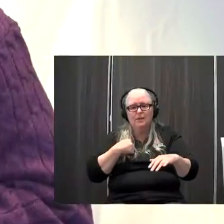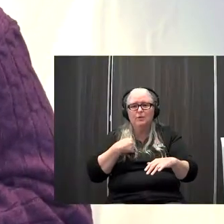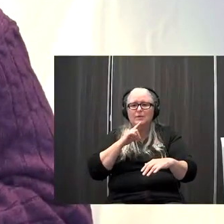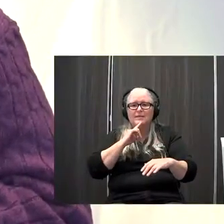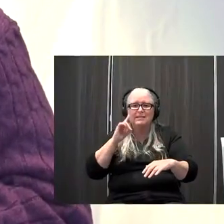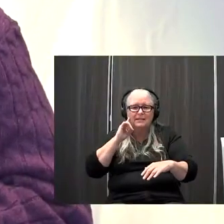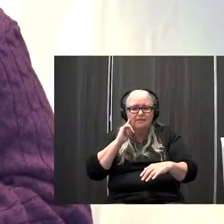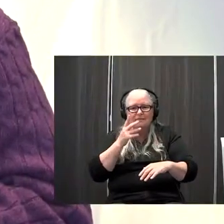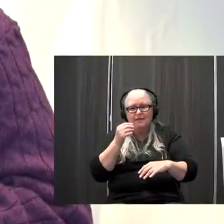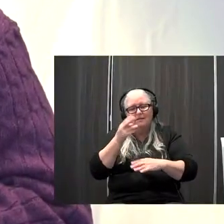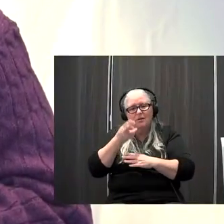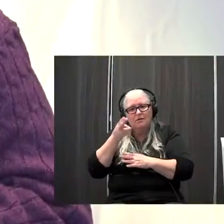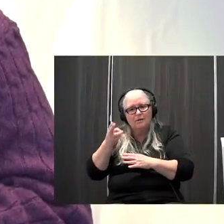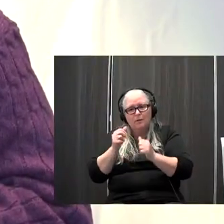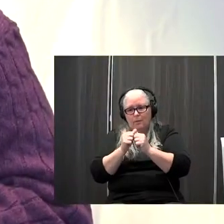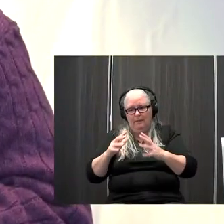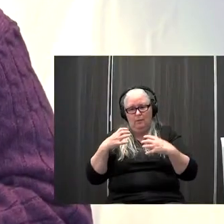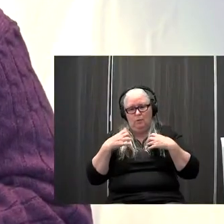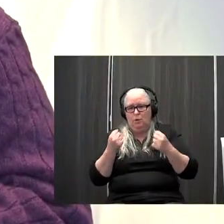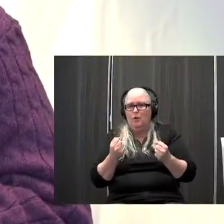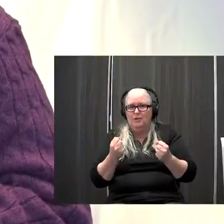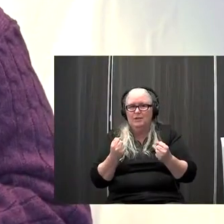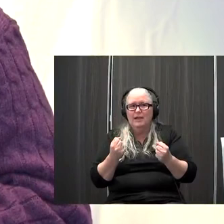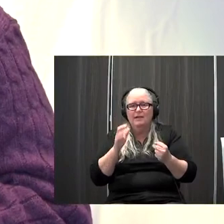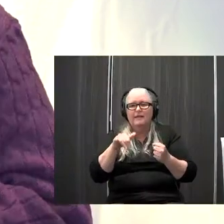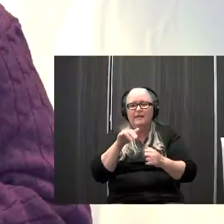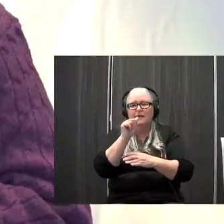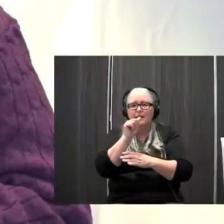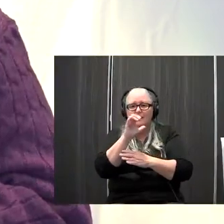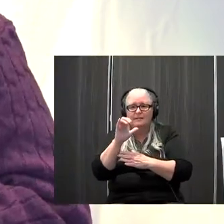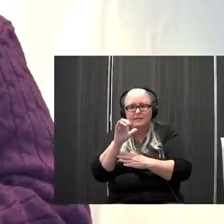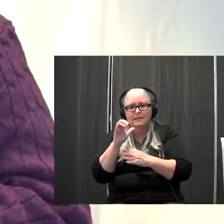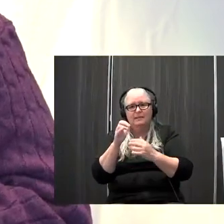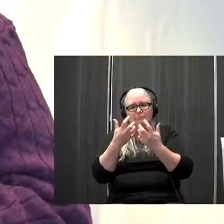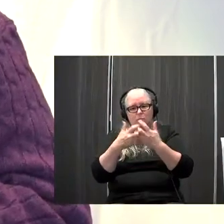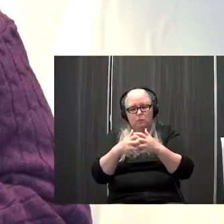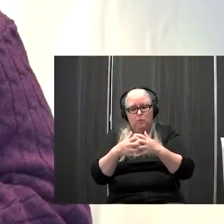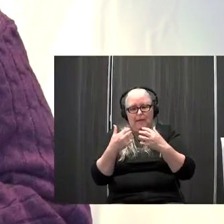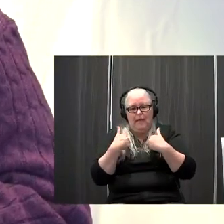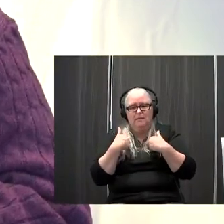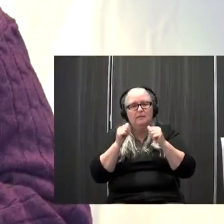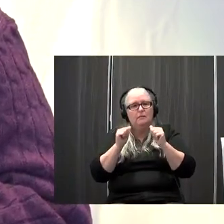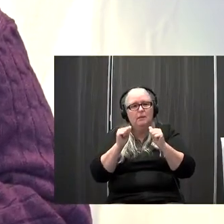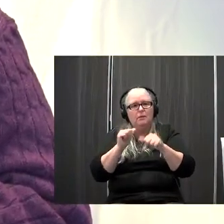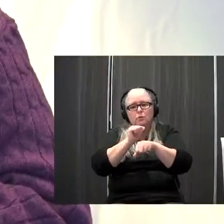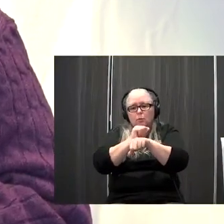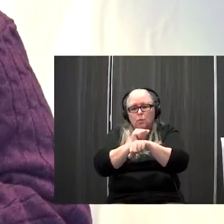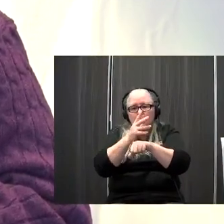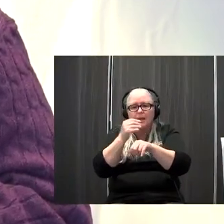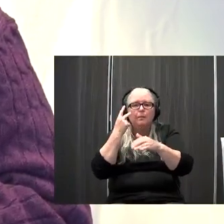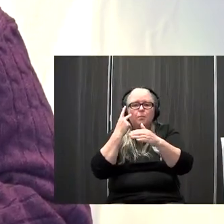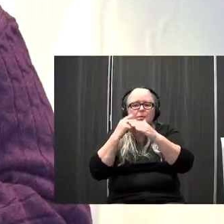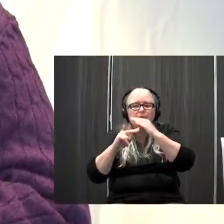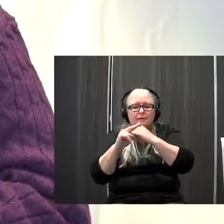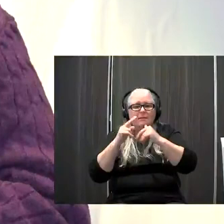the AAC or a device that has the ability to kind of work and predict and build language actually